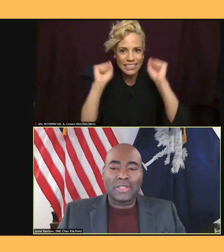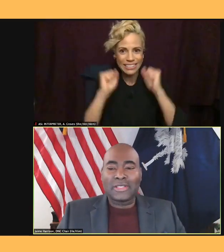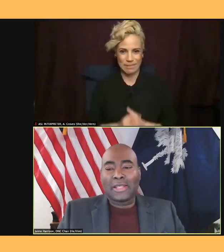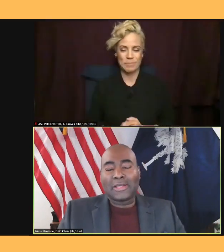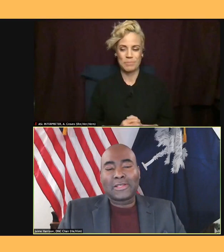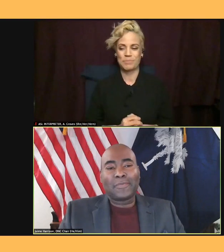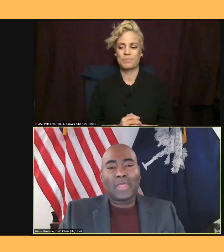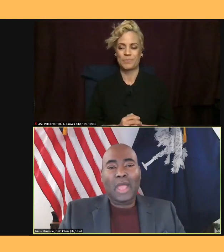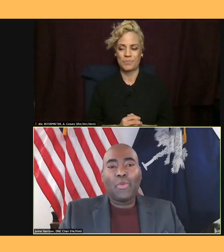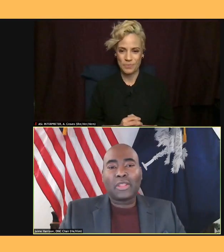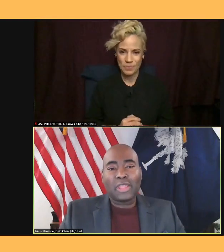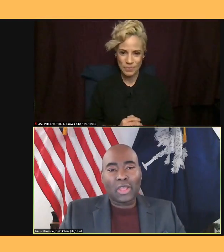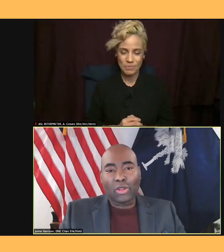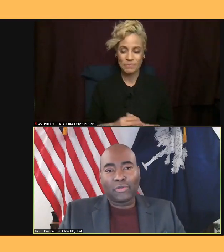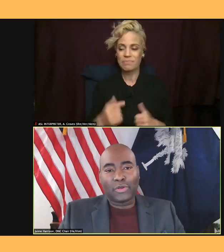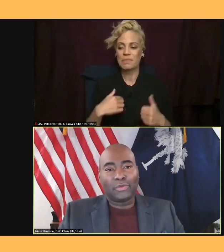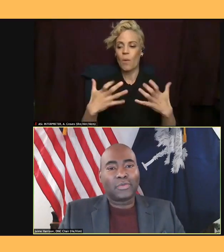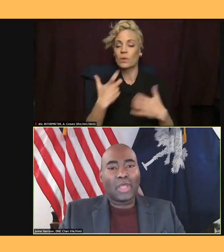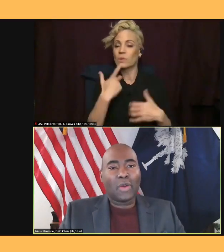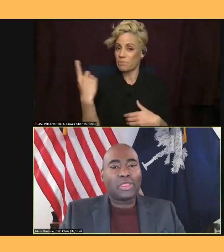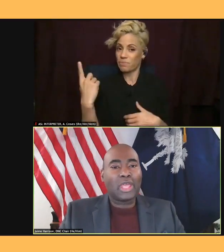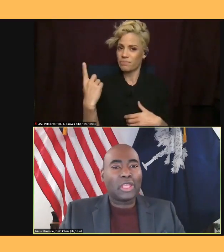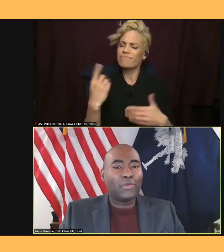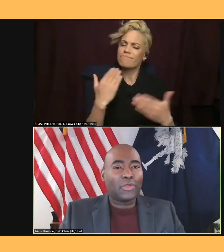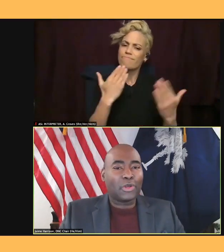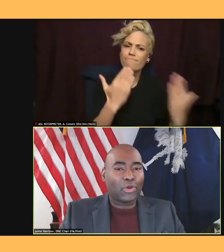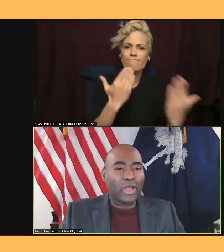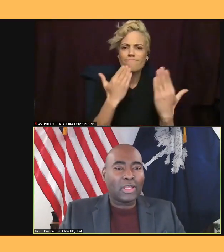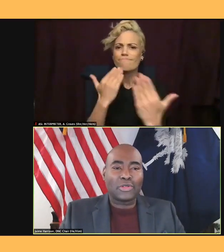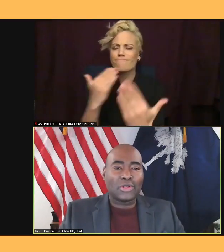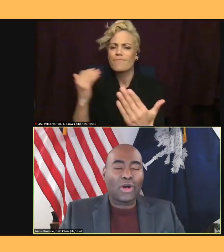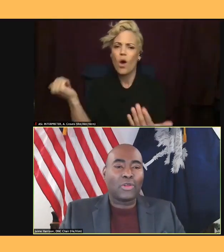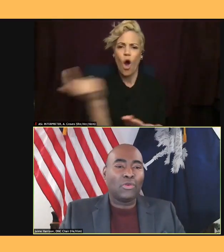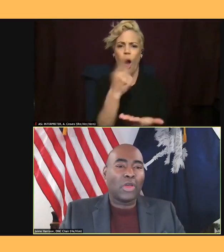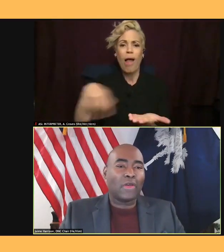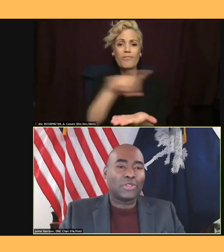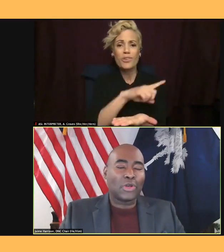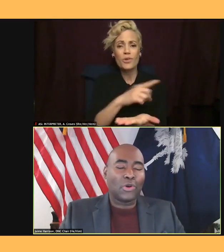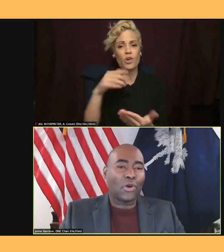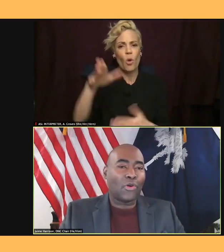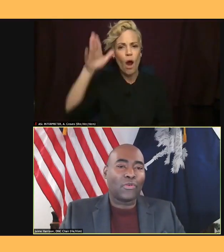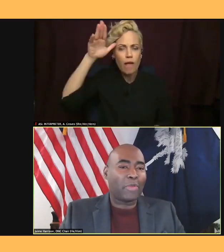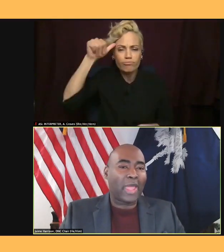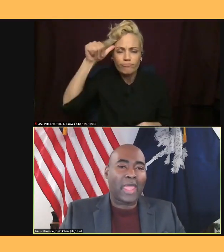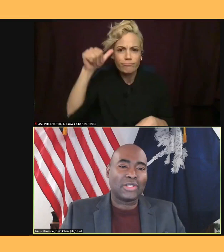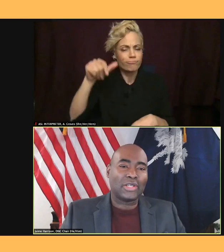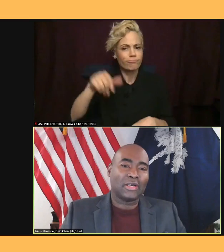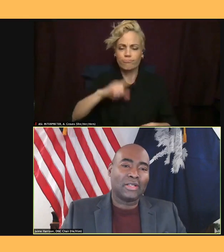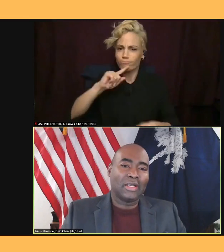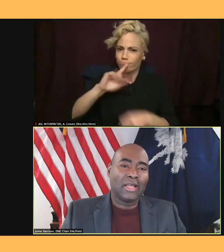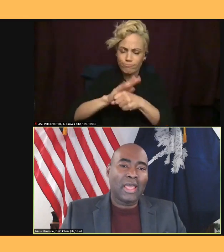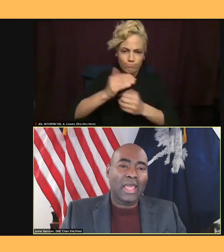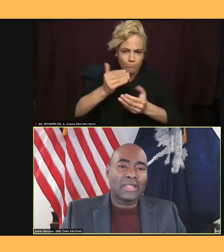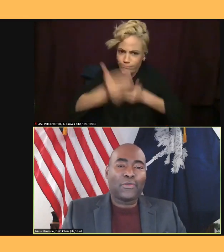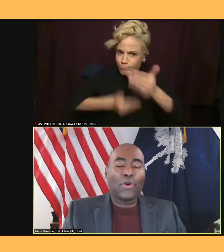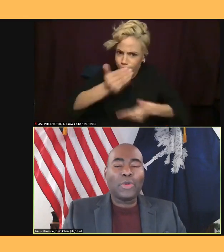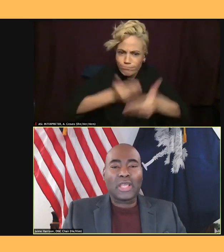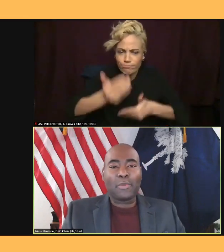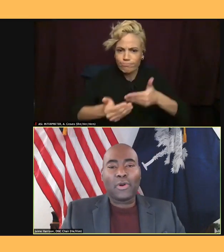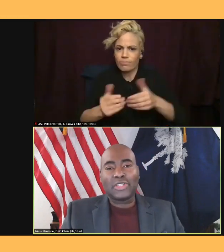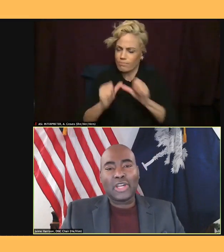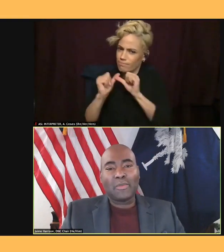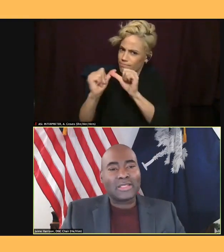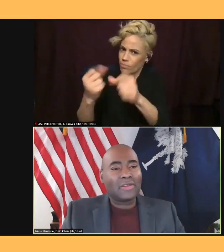I want to thank all of you. I want to thank you for the grit and resolve you have shown over the past year. As a former State Party Chair myself,